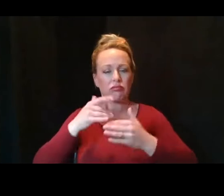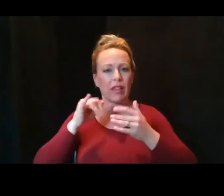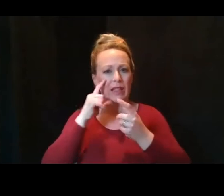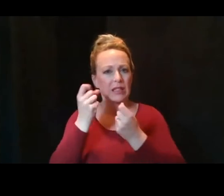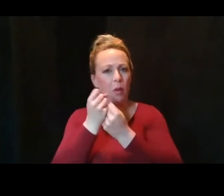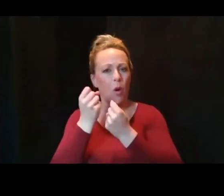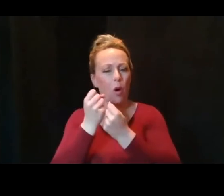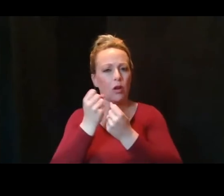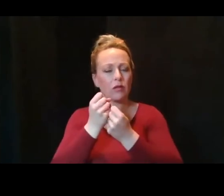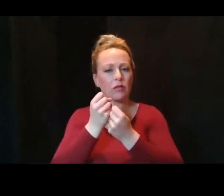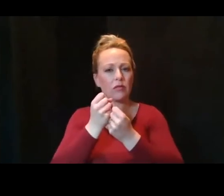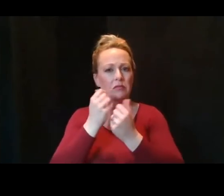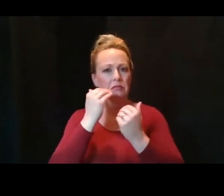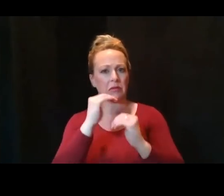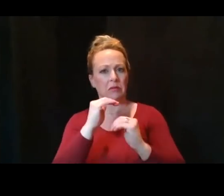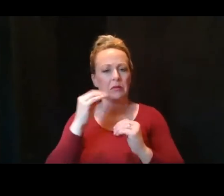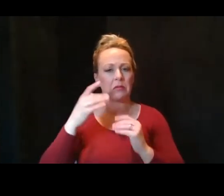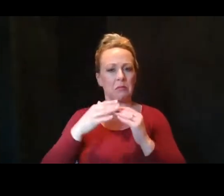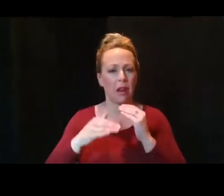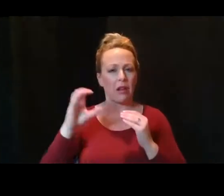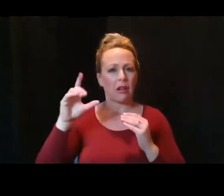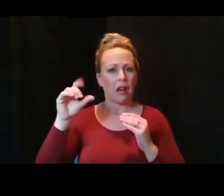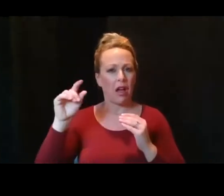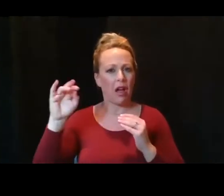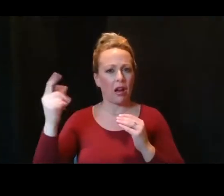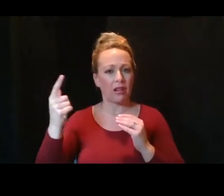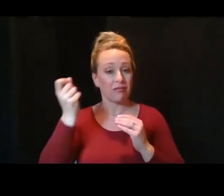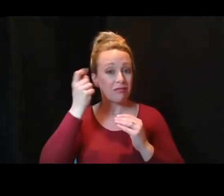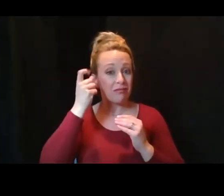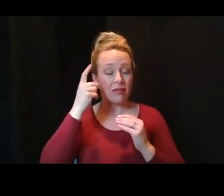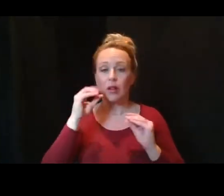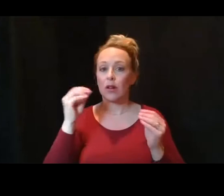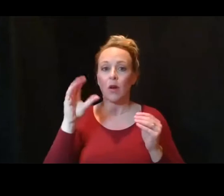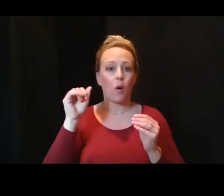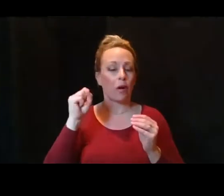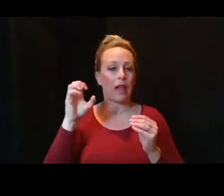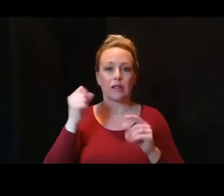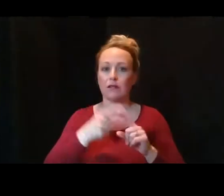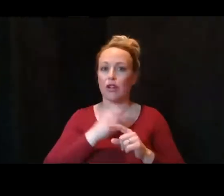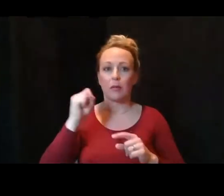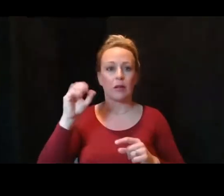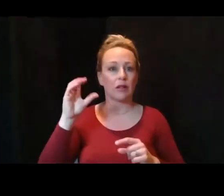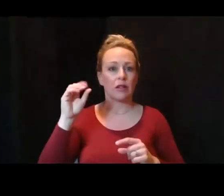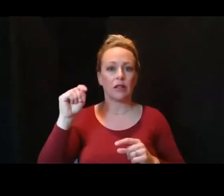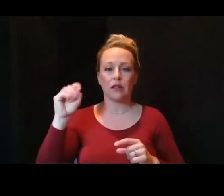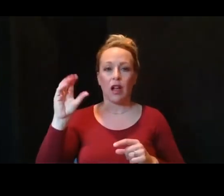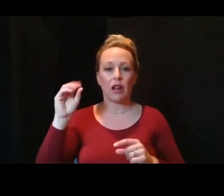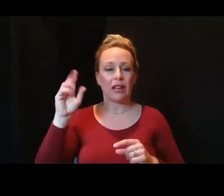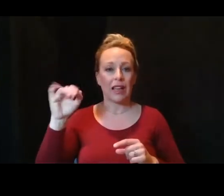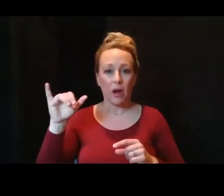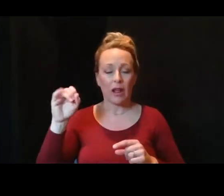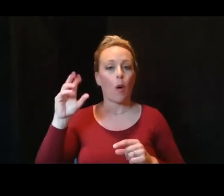clotting. No cases have been reported from Scott County or Iowa to date,